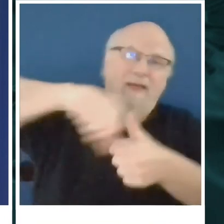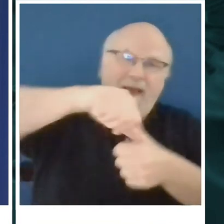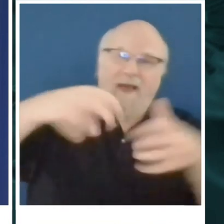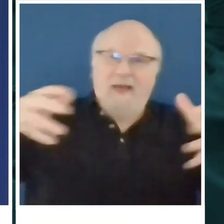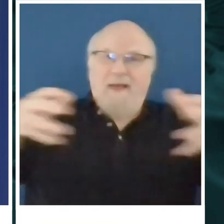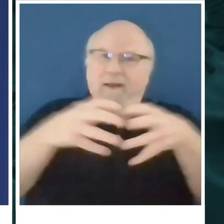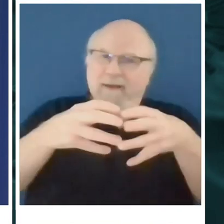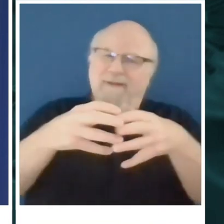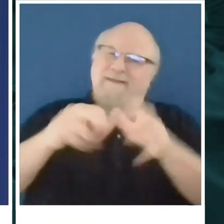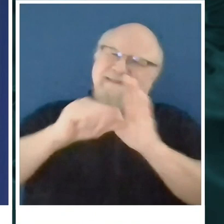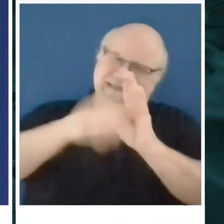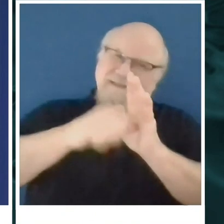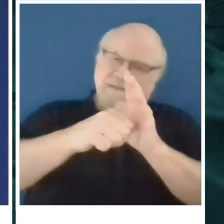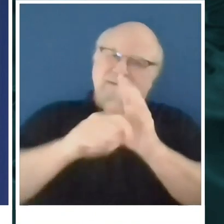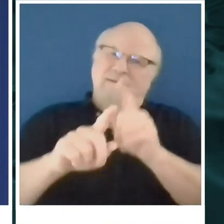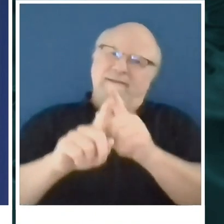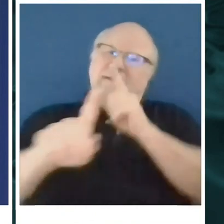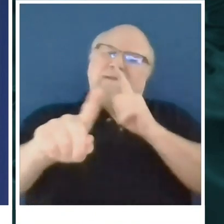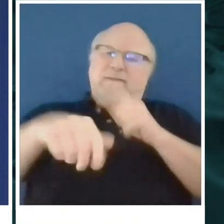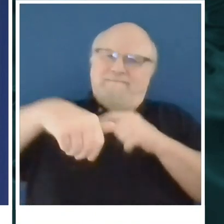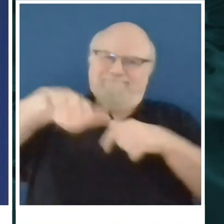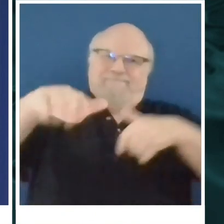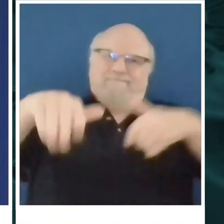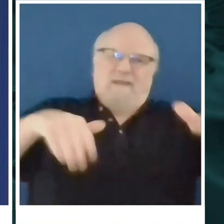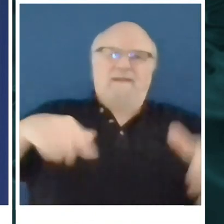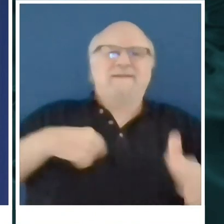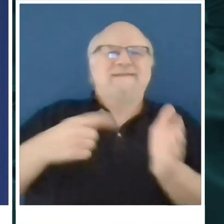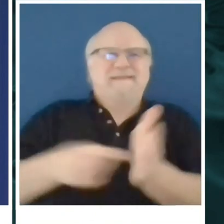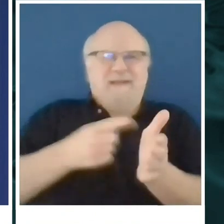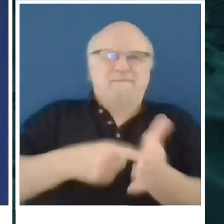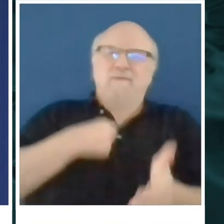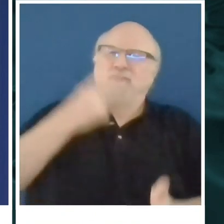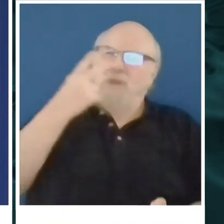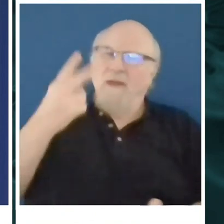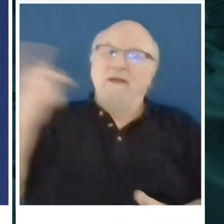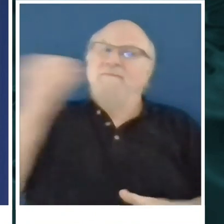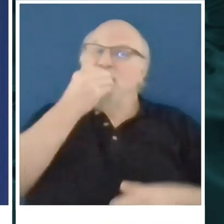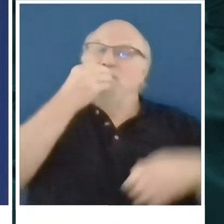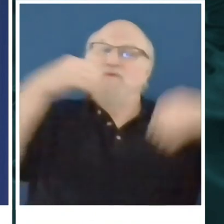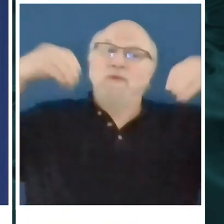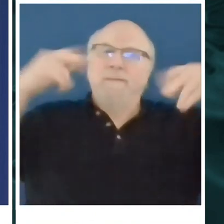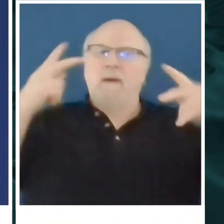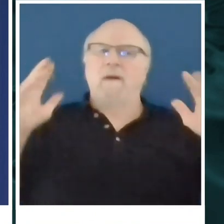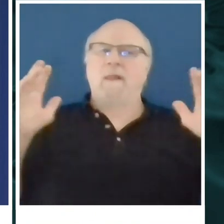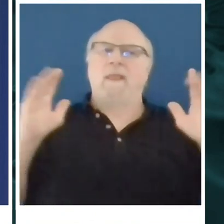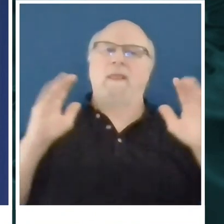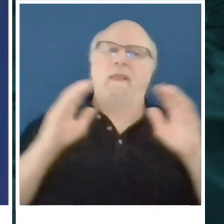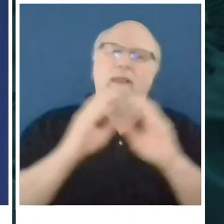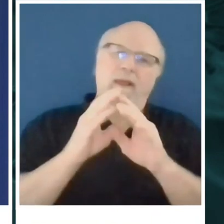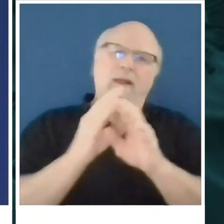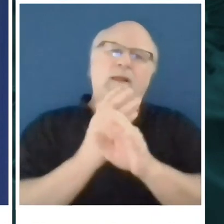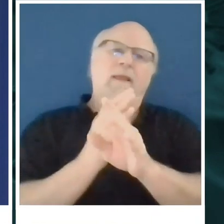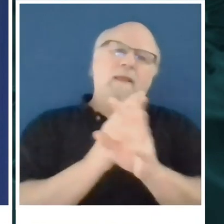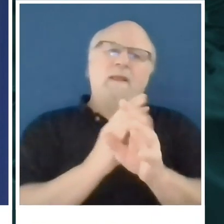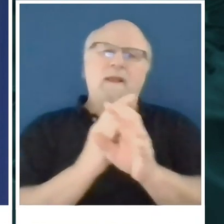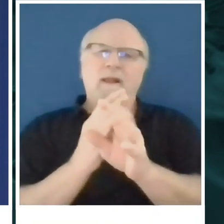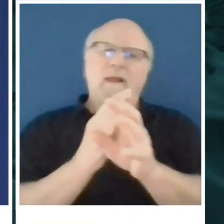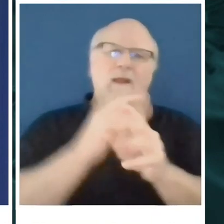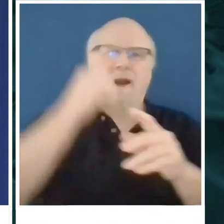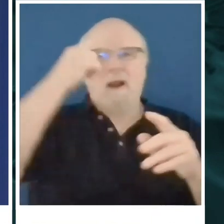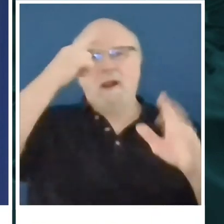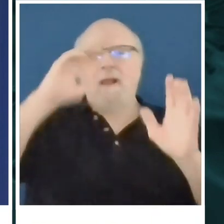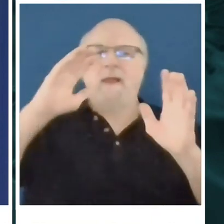not widespread, but I see people in grocery stores and even sometimes in neighborhoods aren't necessarily keeping their distance.